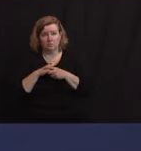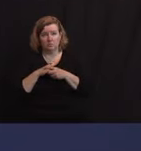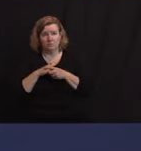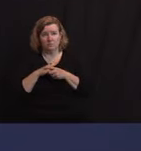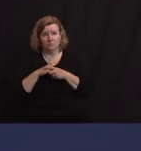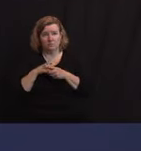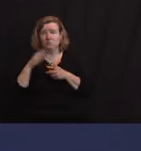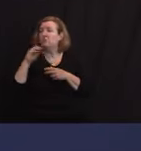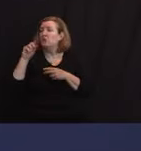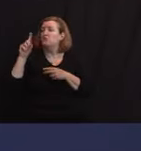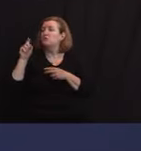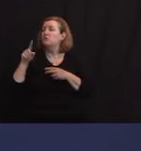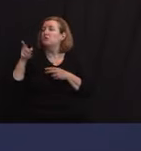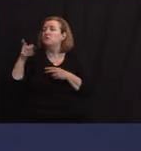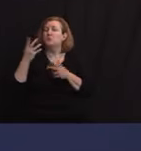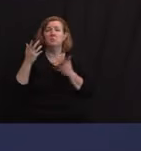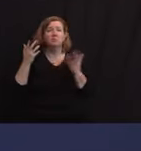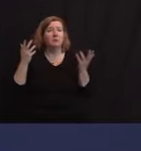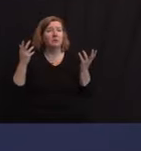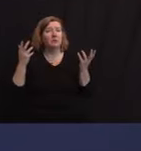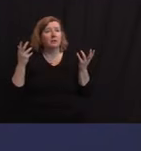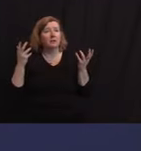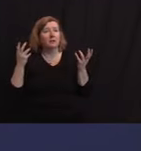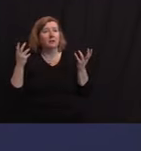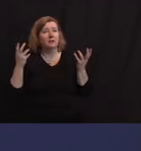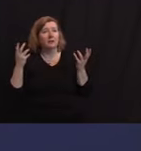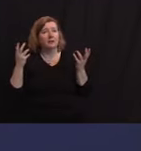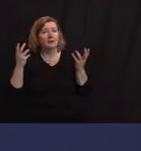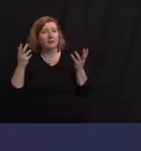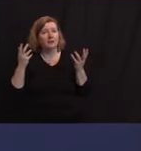You're still looking for the 20? I'm in. I'll take it.